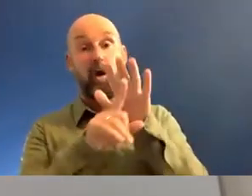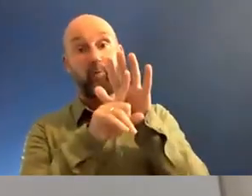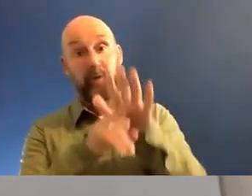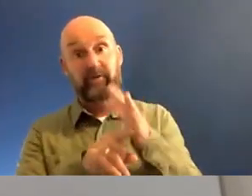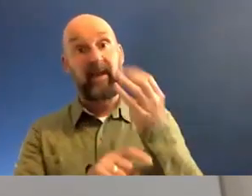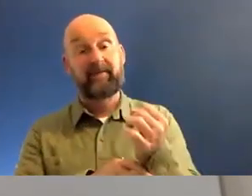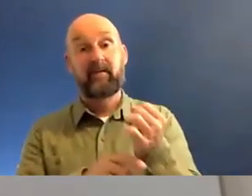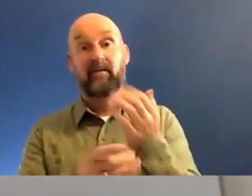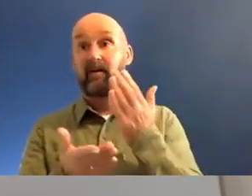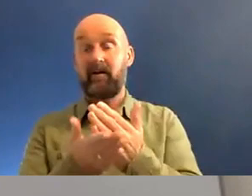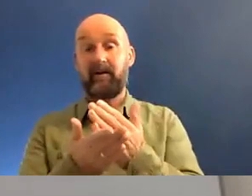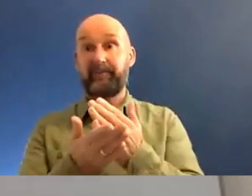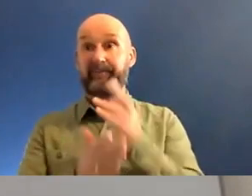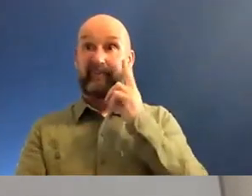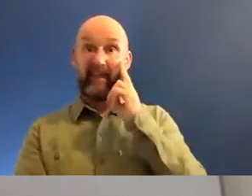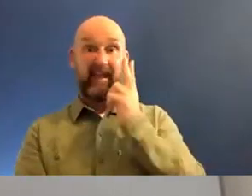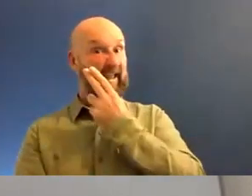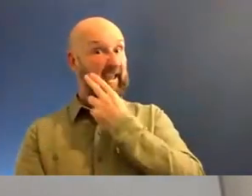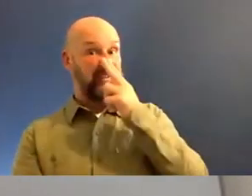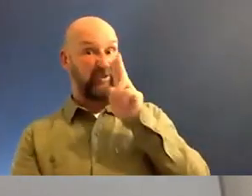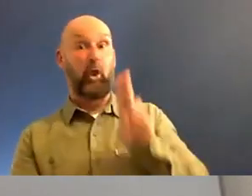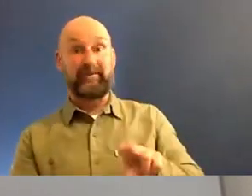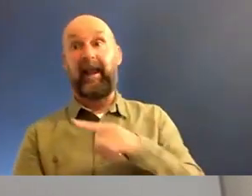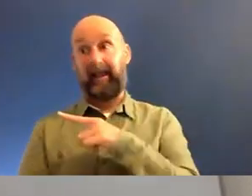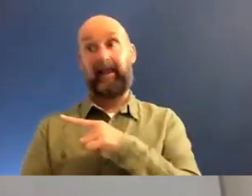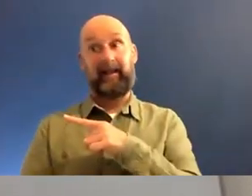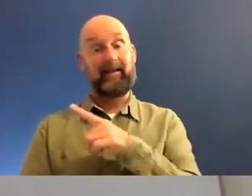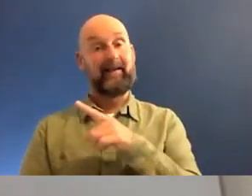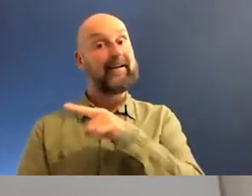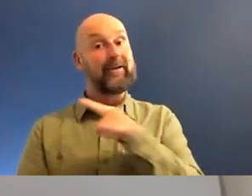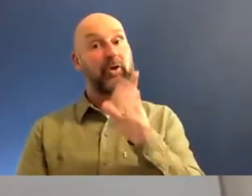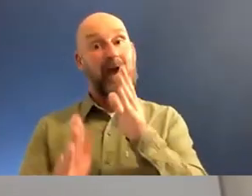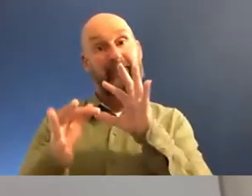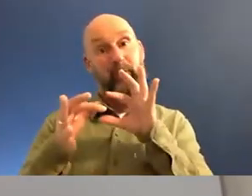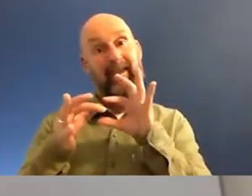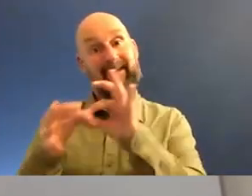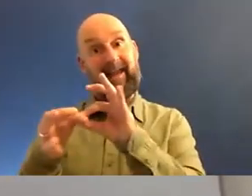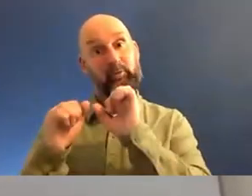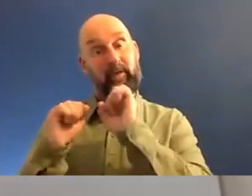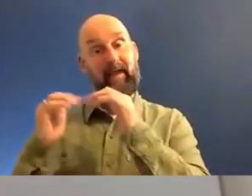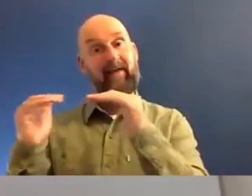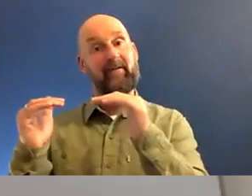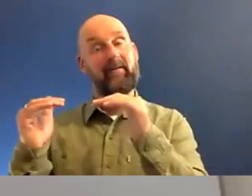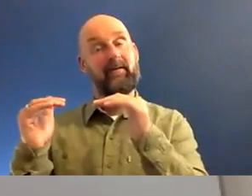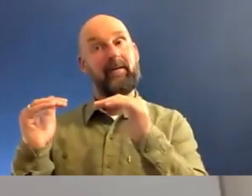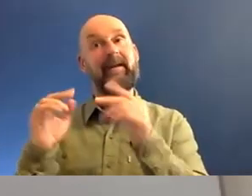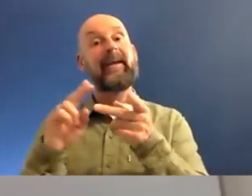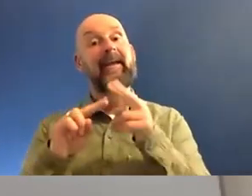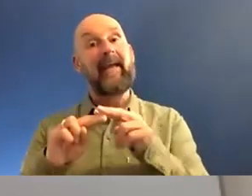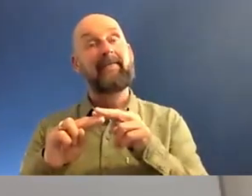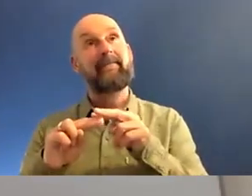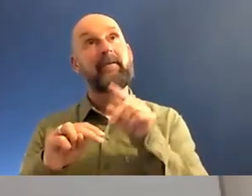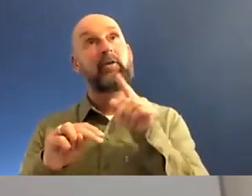frankly, insulting a lot of the time, if you're not prepared to engage at that level, then don't make films related to your